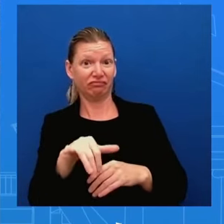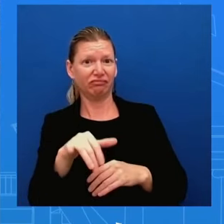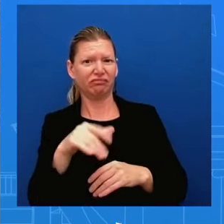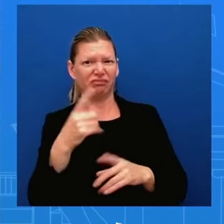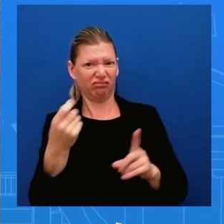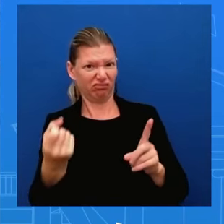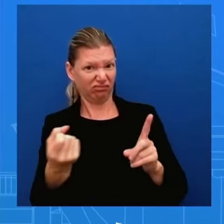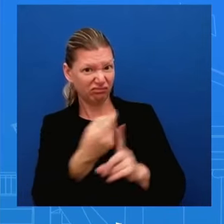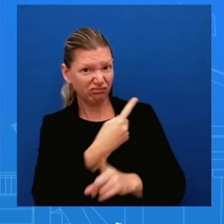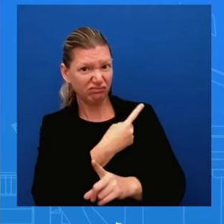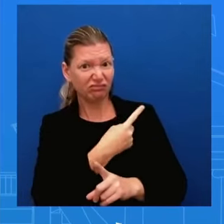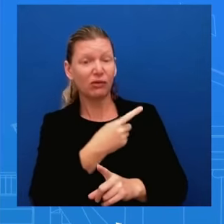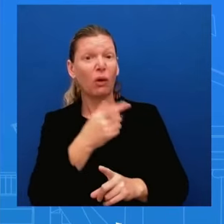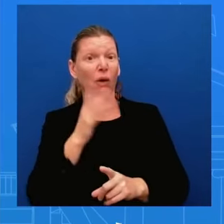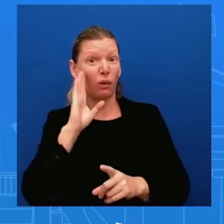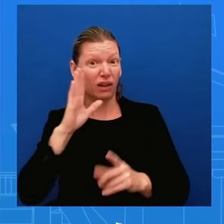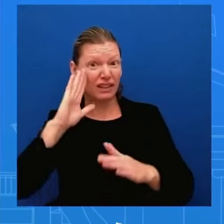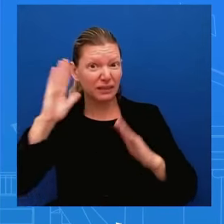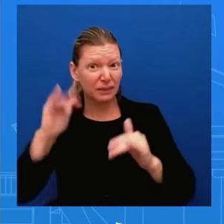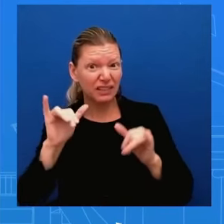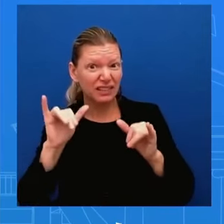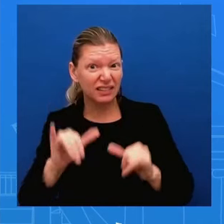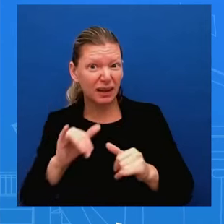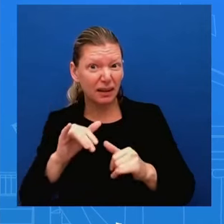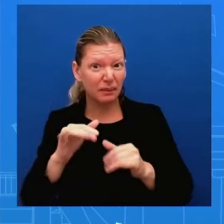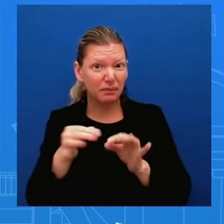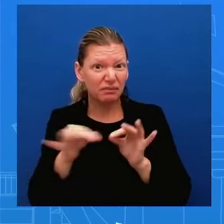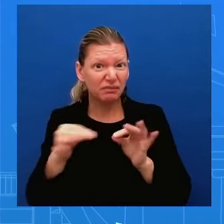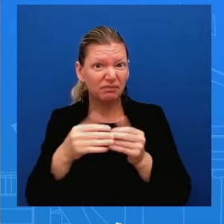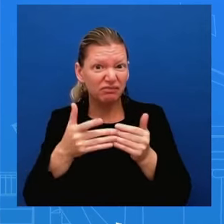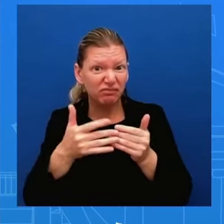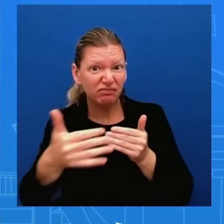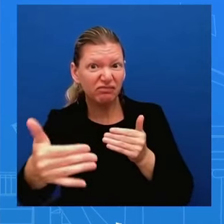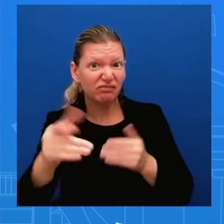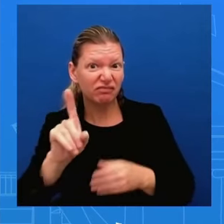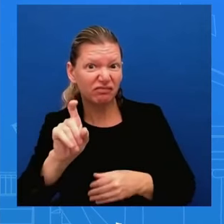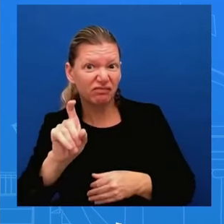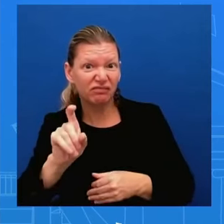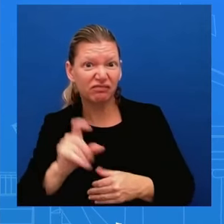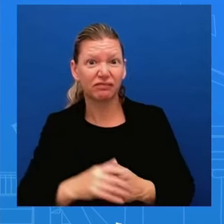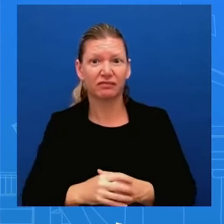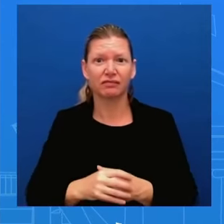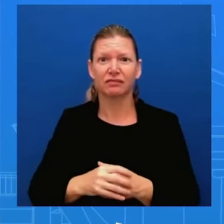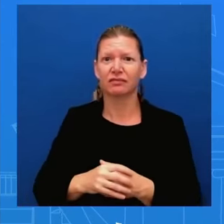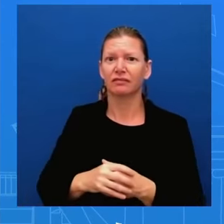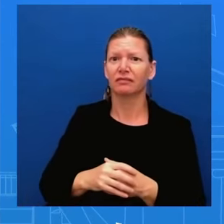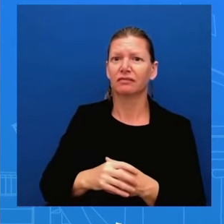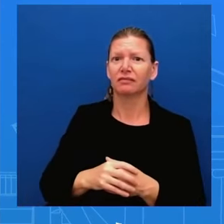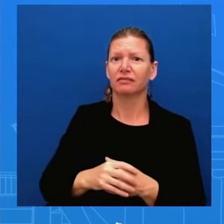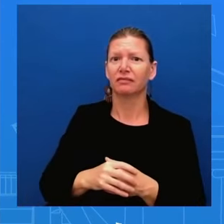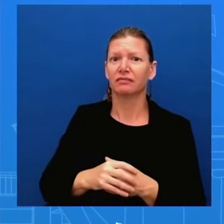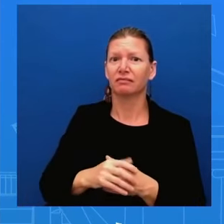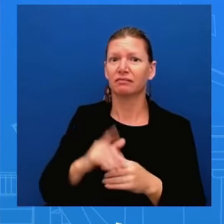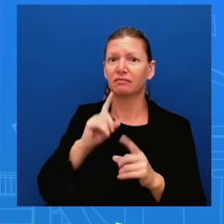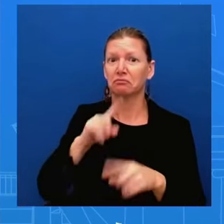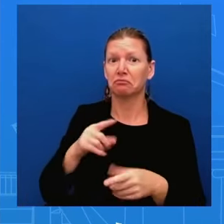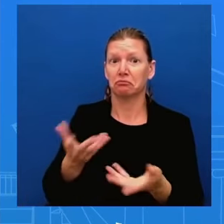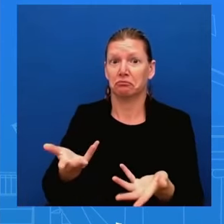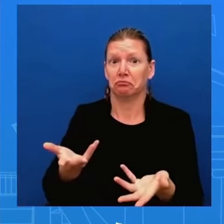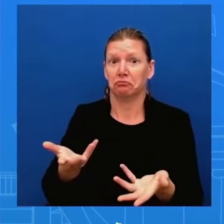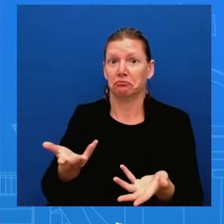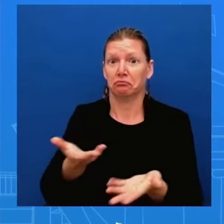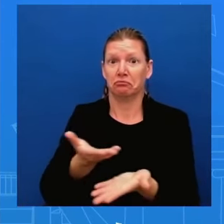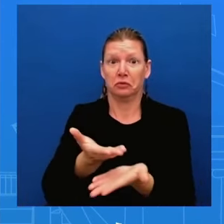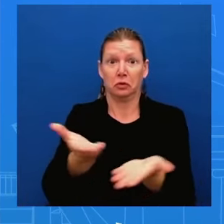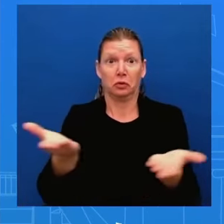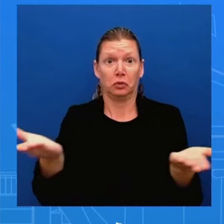going forward so look for those of you who have uh um you know covered the vice president knows the vice president uh she's passionate about what